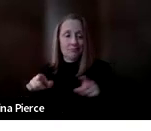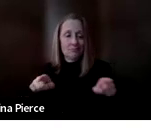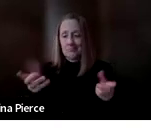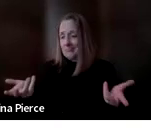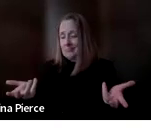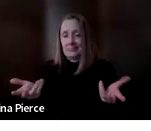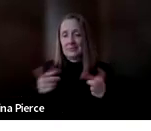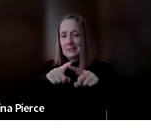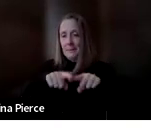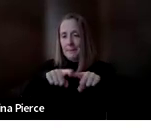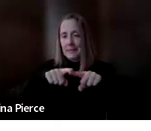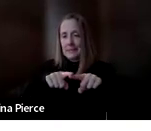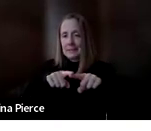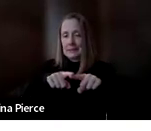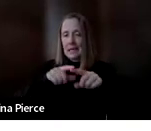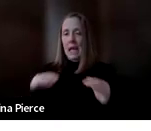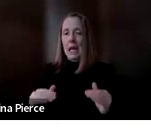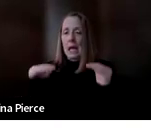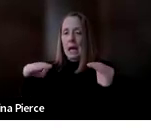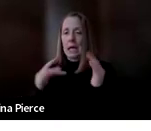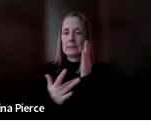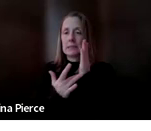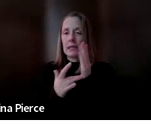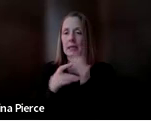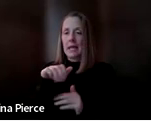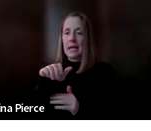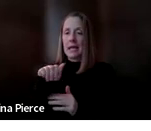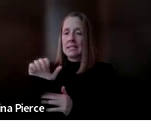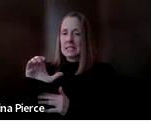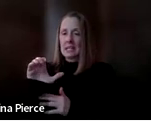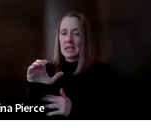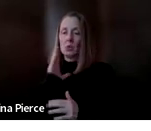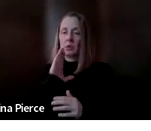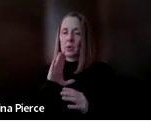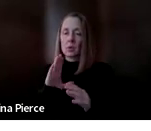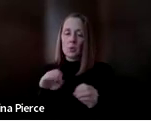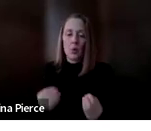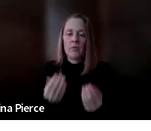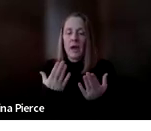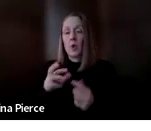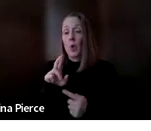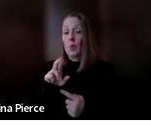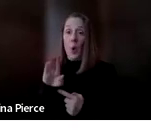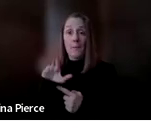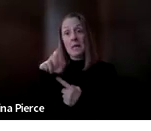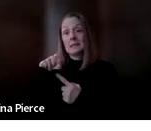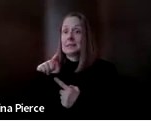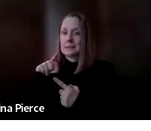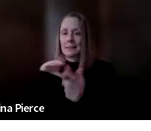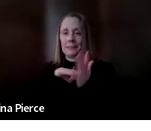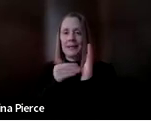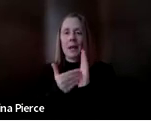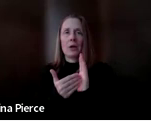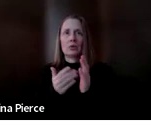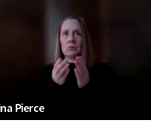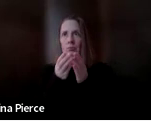high-tech AAC will provide more of a robust communication system. And by robust, I mean broader, bigger, more